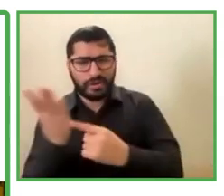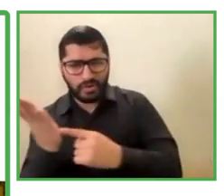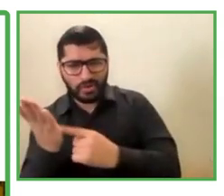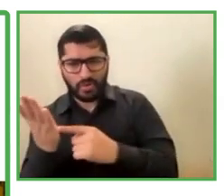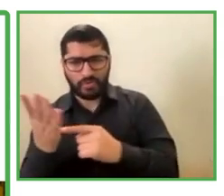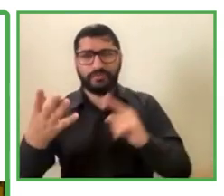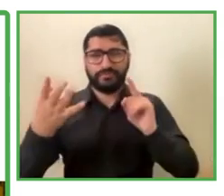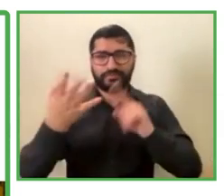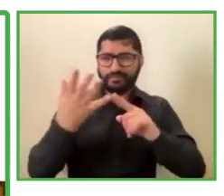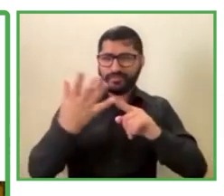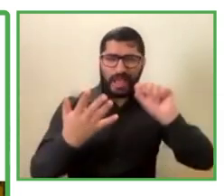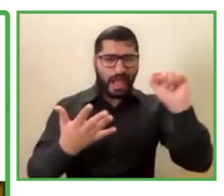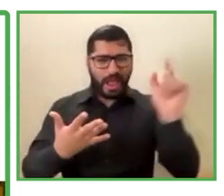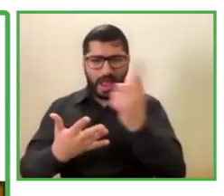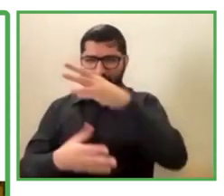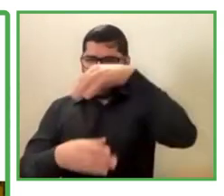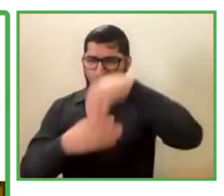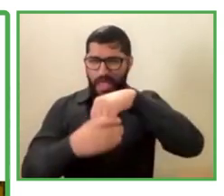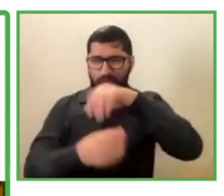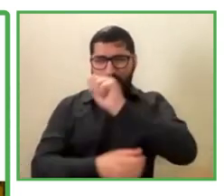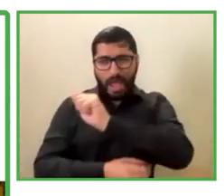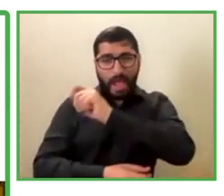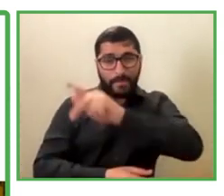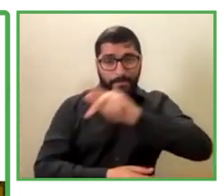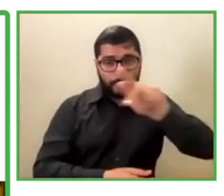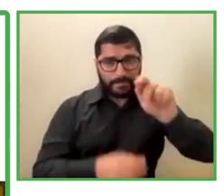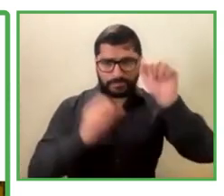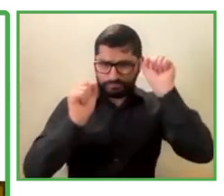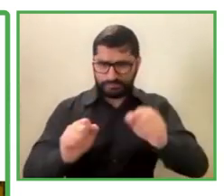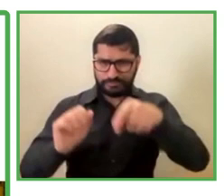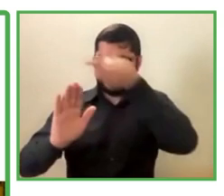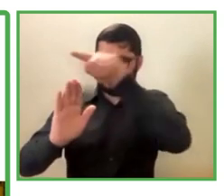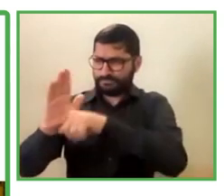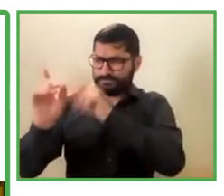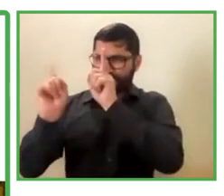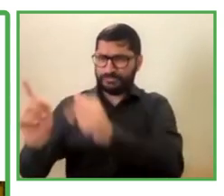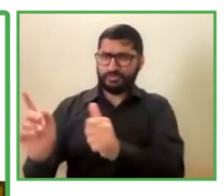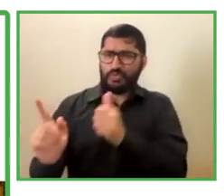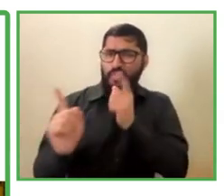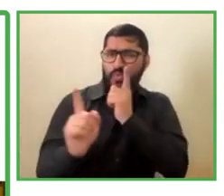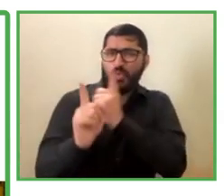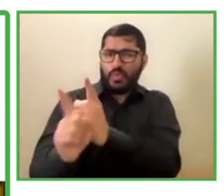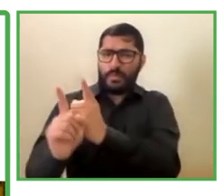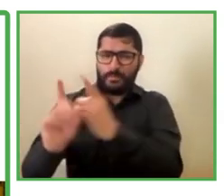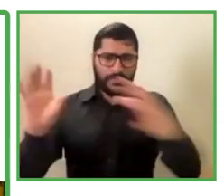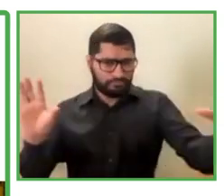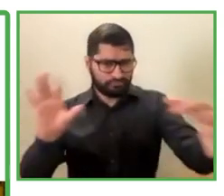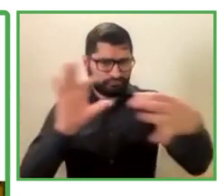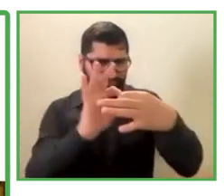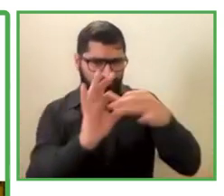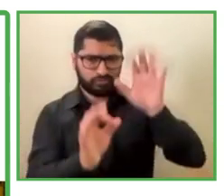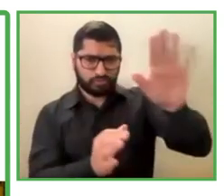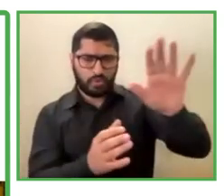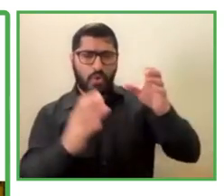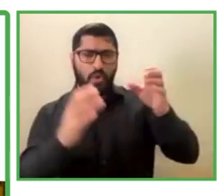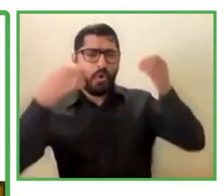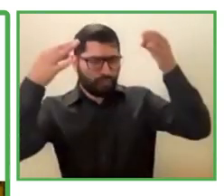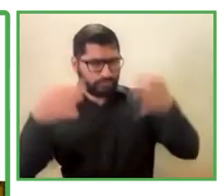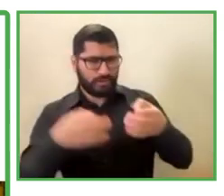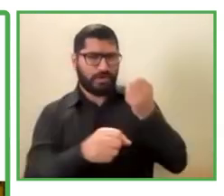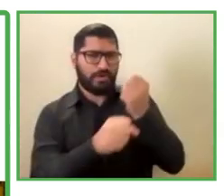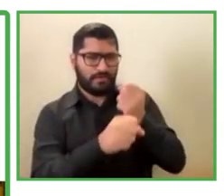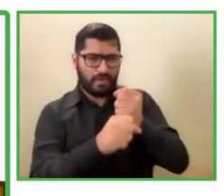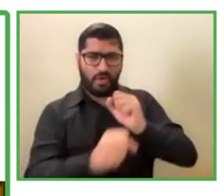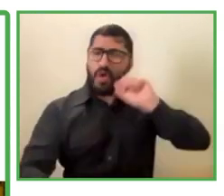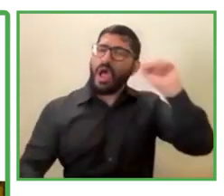all the applications for the tests had to do with an institution, an official institution. That means that it